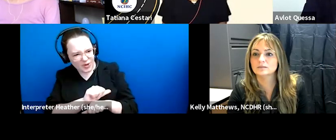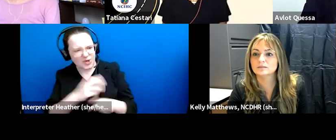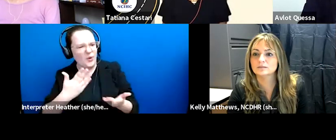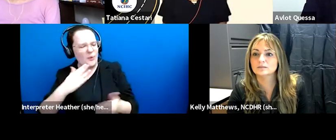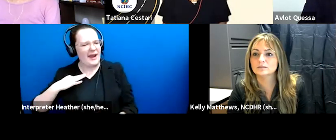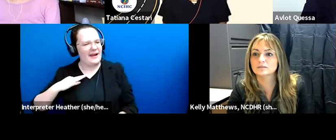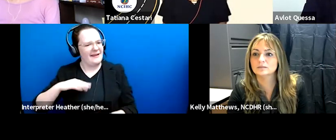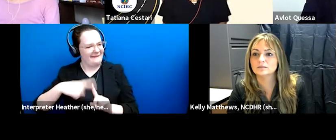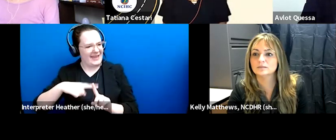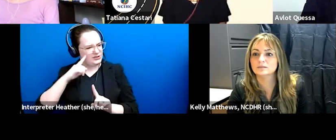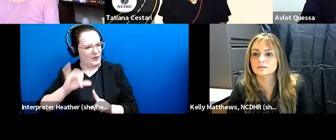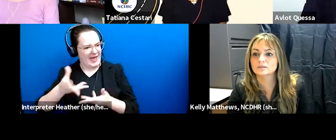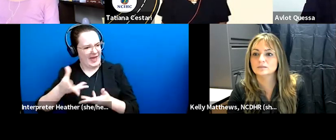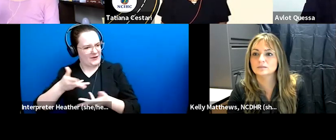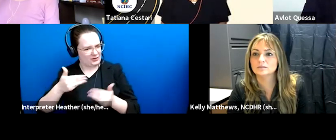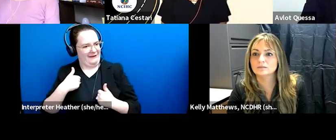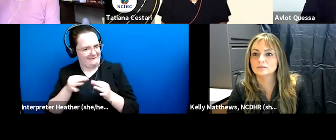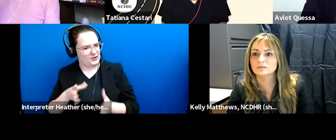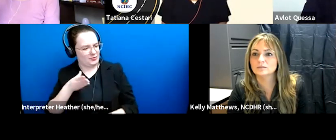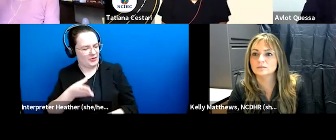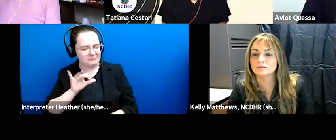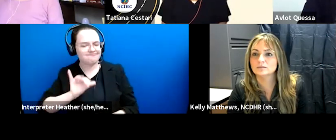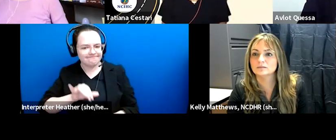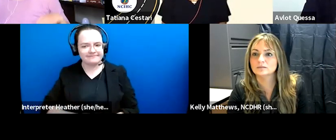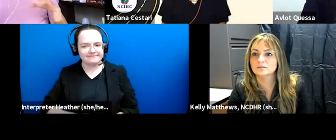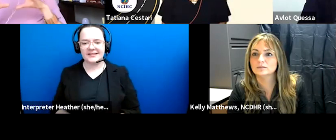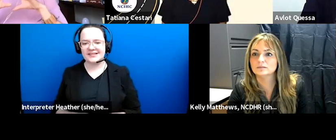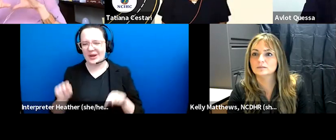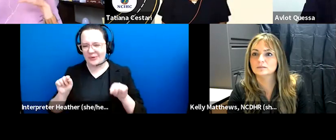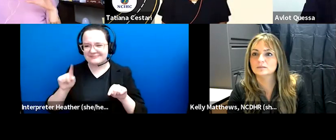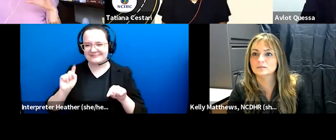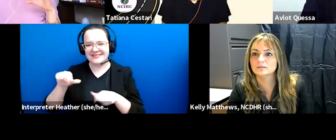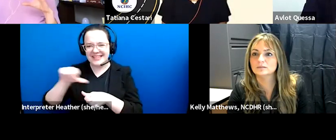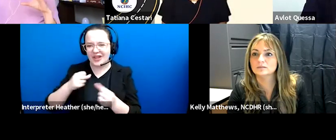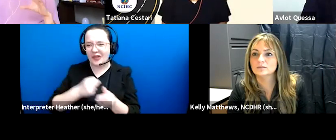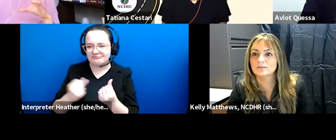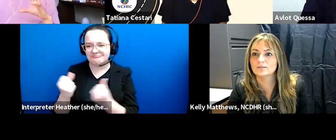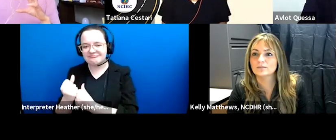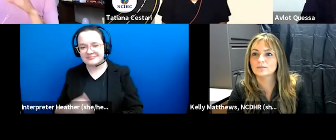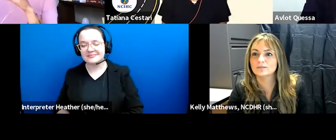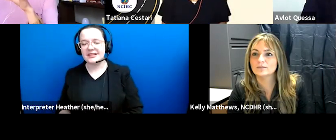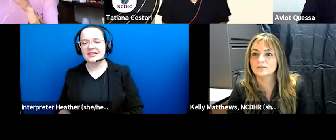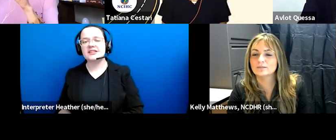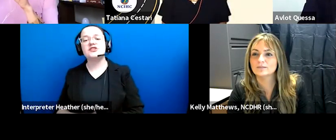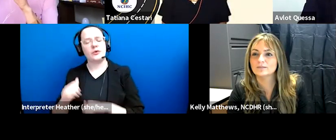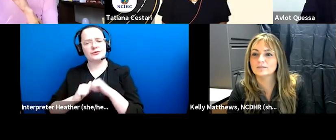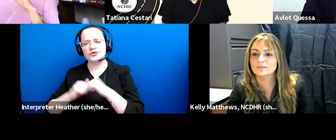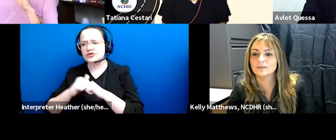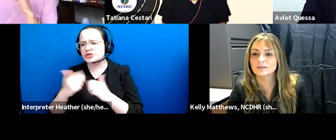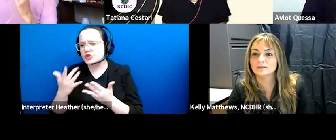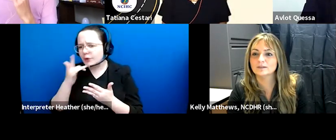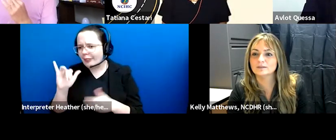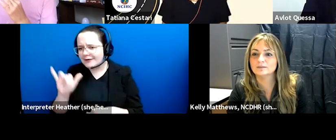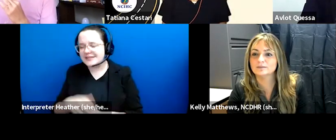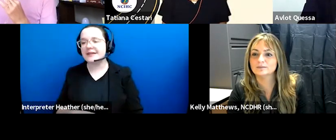to the interaction um and so to give you a rough outline of the structure uh it